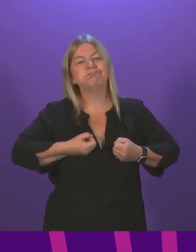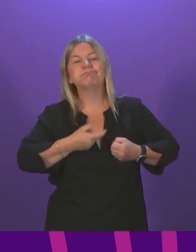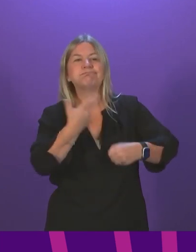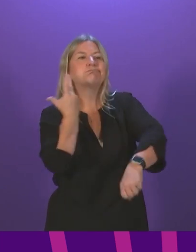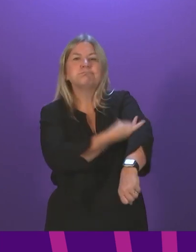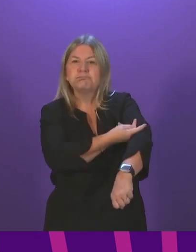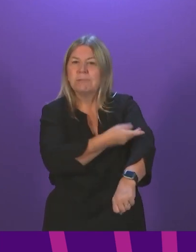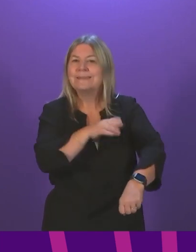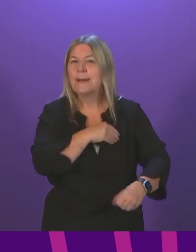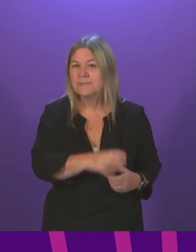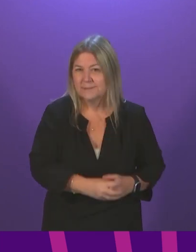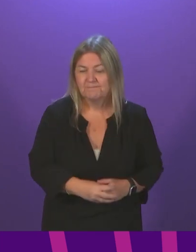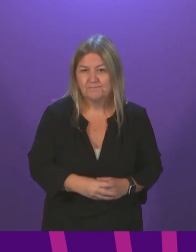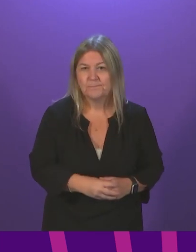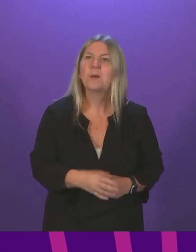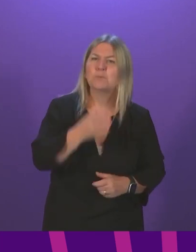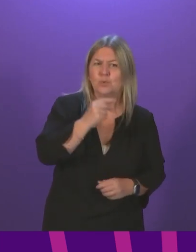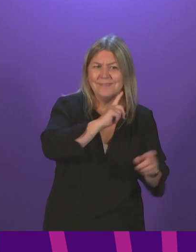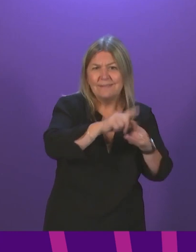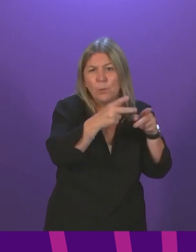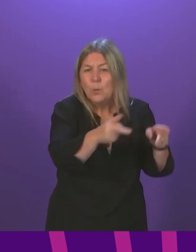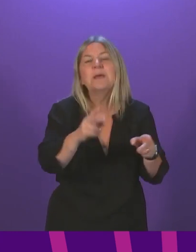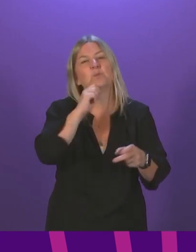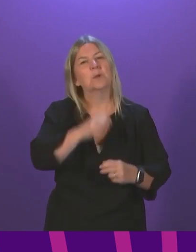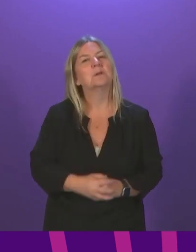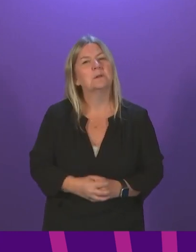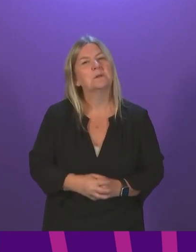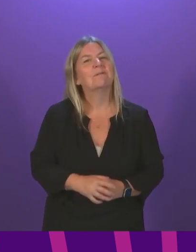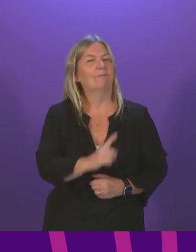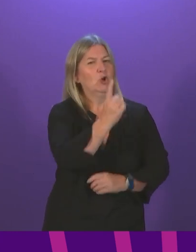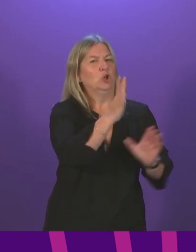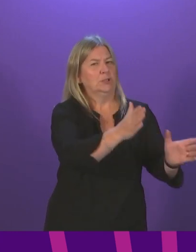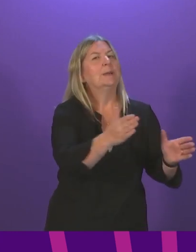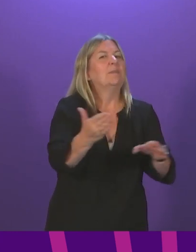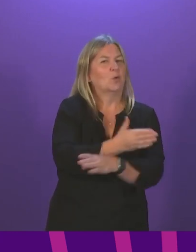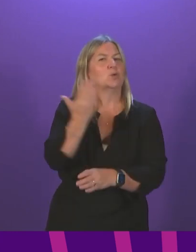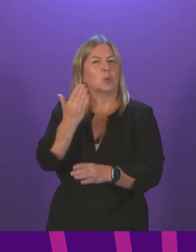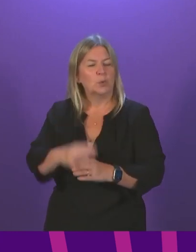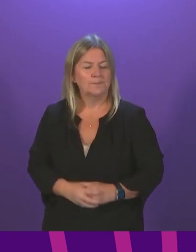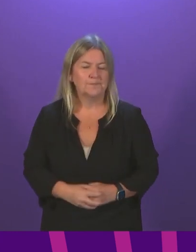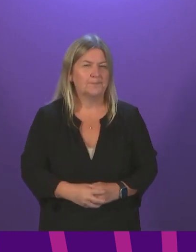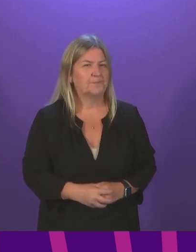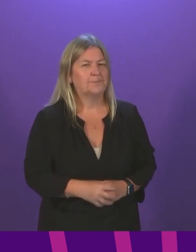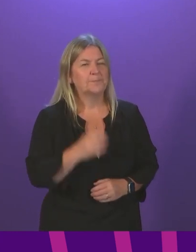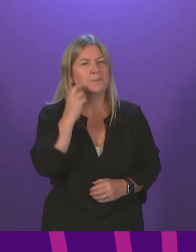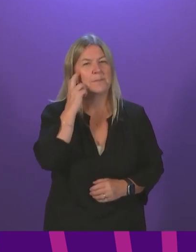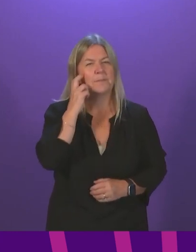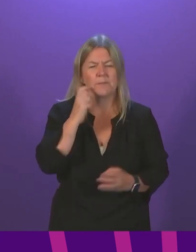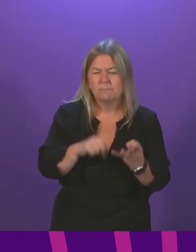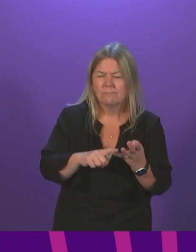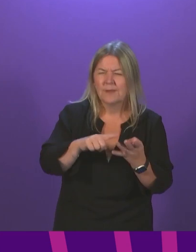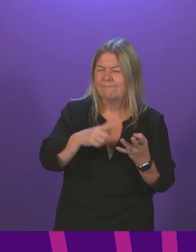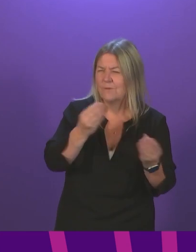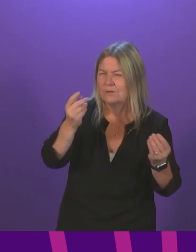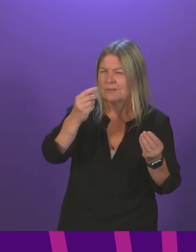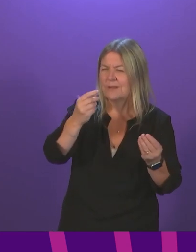clinics and all of the other resources we using to maximize uptake as far as possible. Lastly, I think there was a point